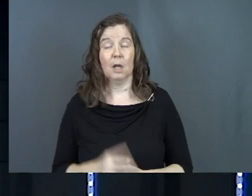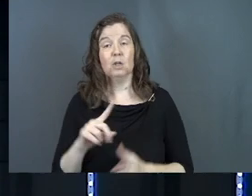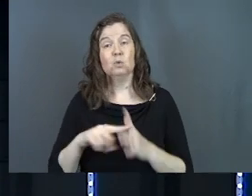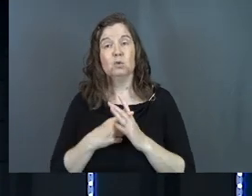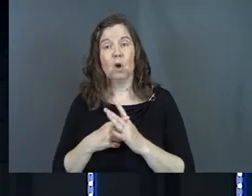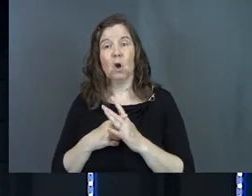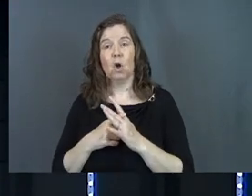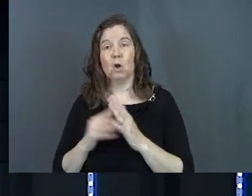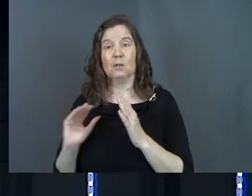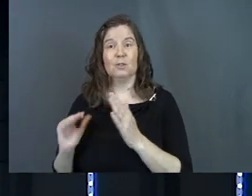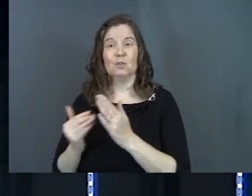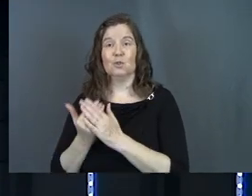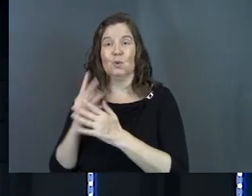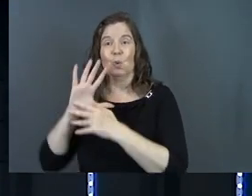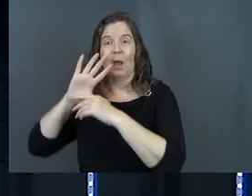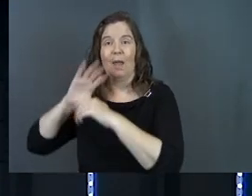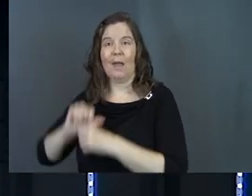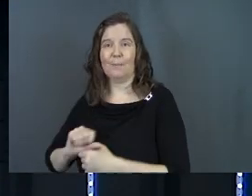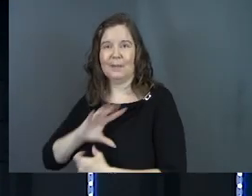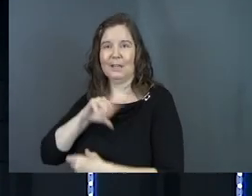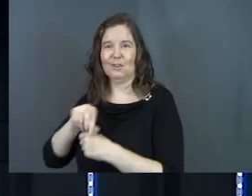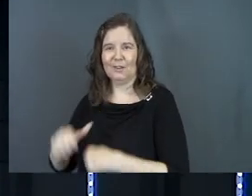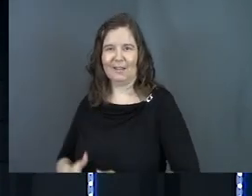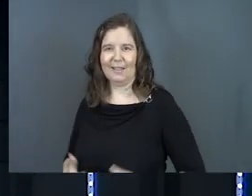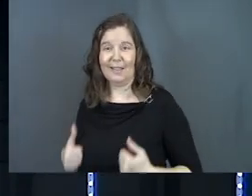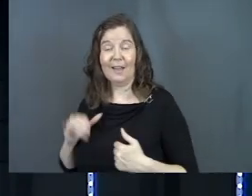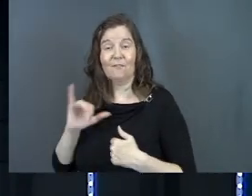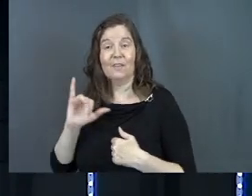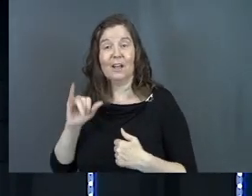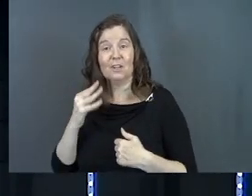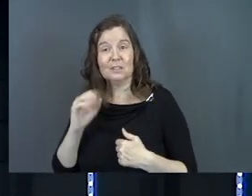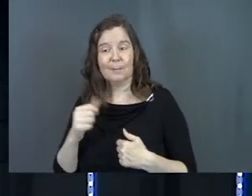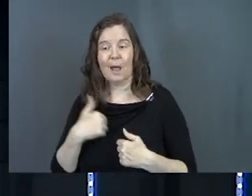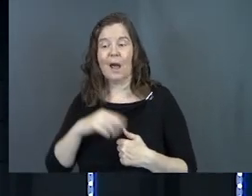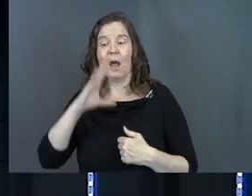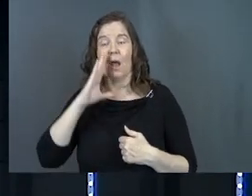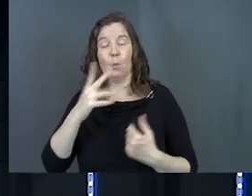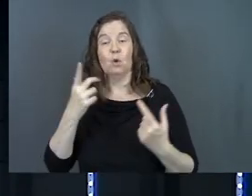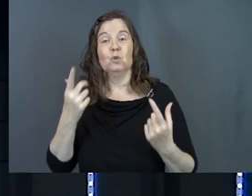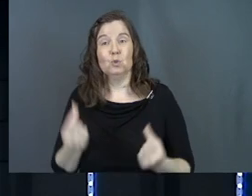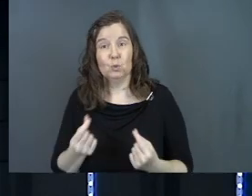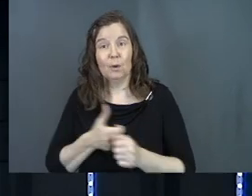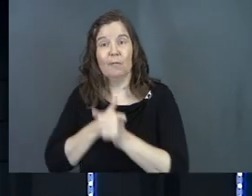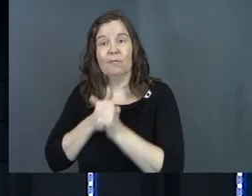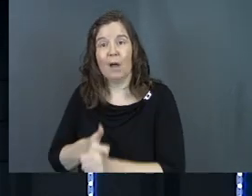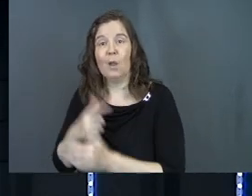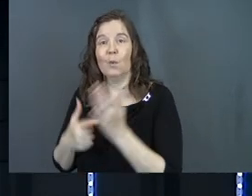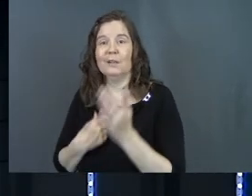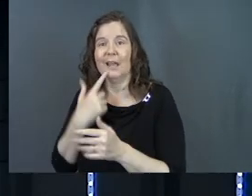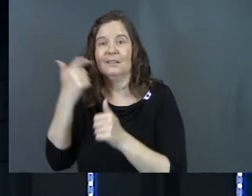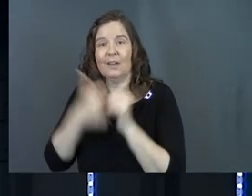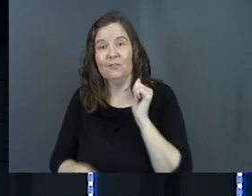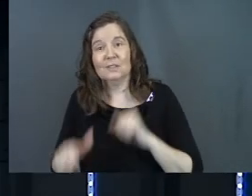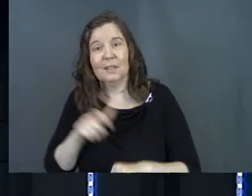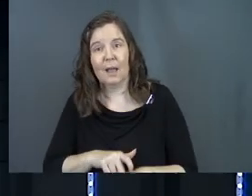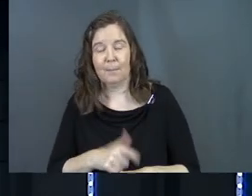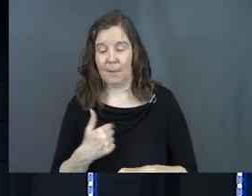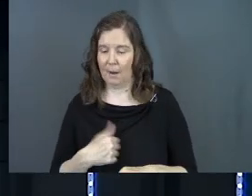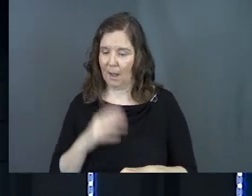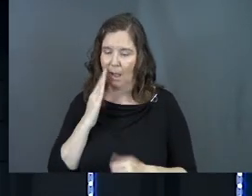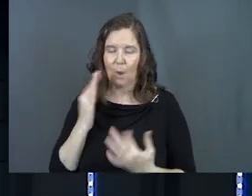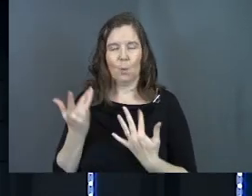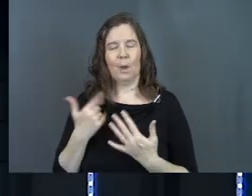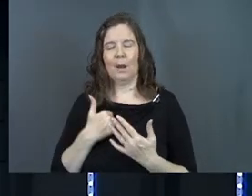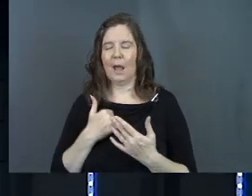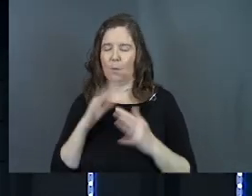And you start to build this brand new habit into your life. Just like James says, where it's like, I'm gonna do what it says every time. And